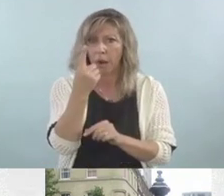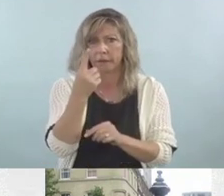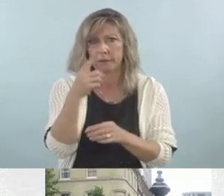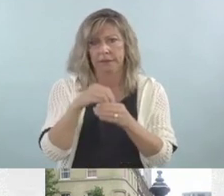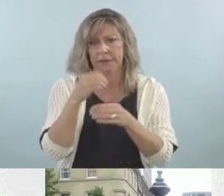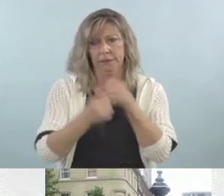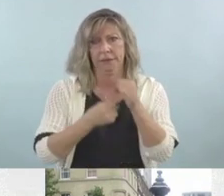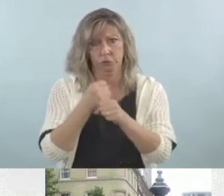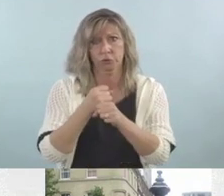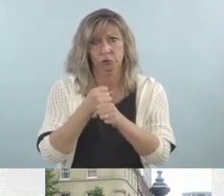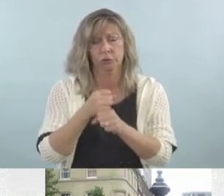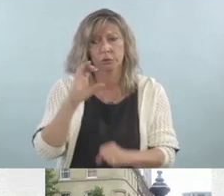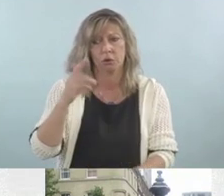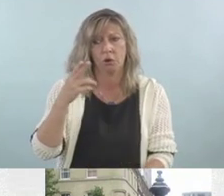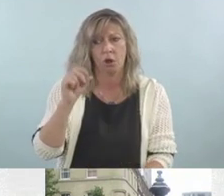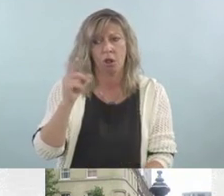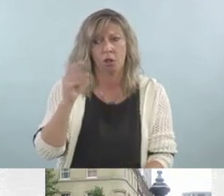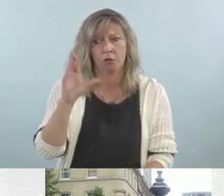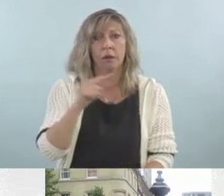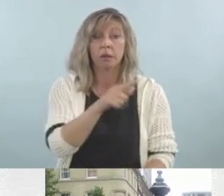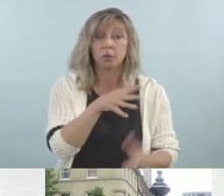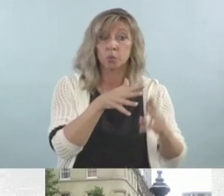have less than 10 per year.